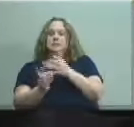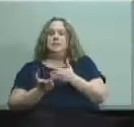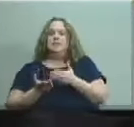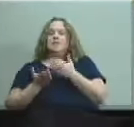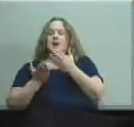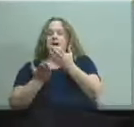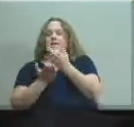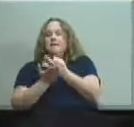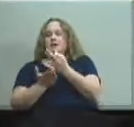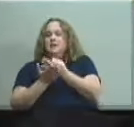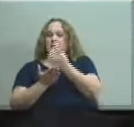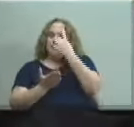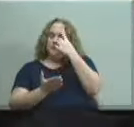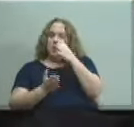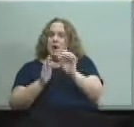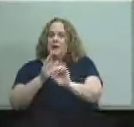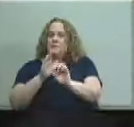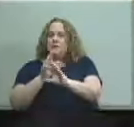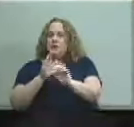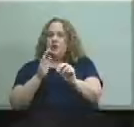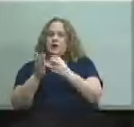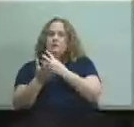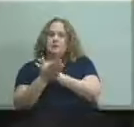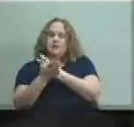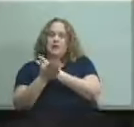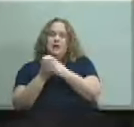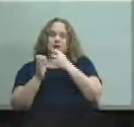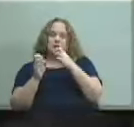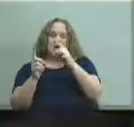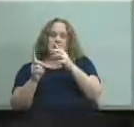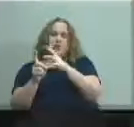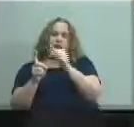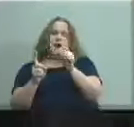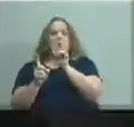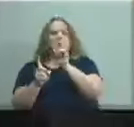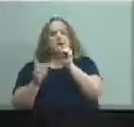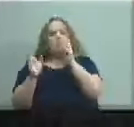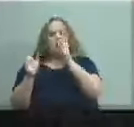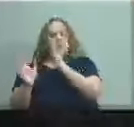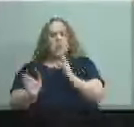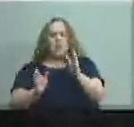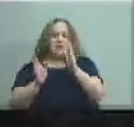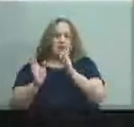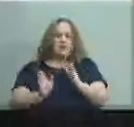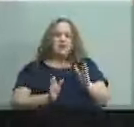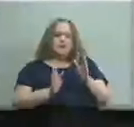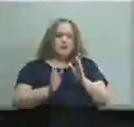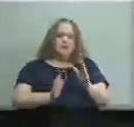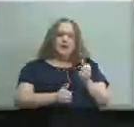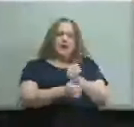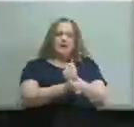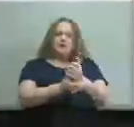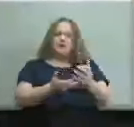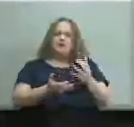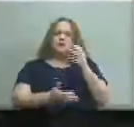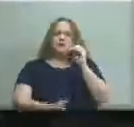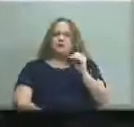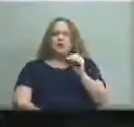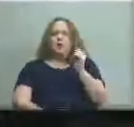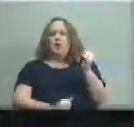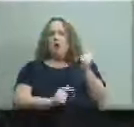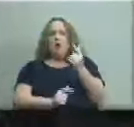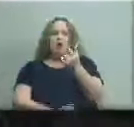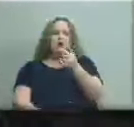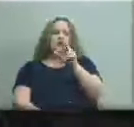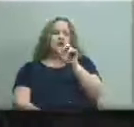does is it organizes things so that all of the grant funding is sort of put in one bucket one